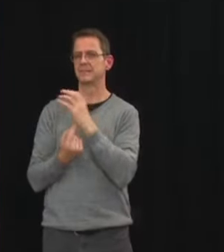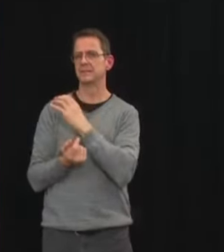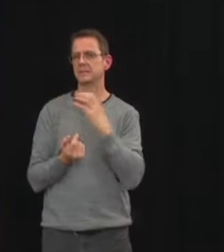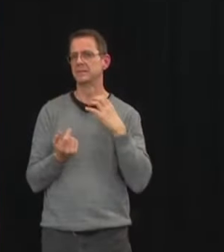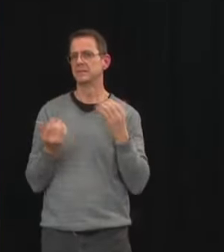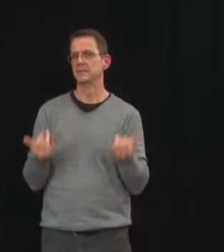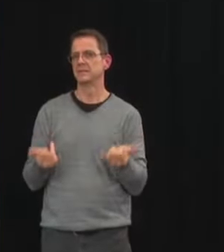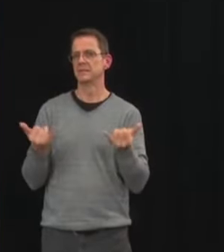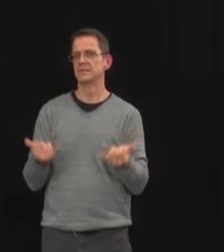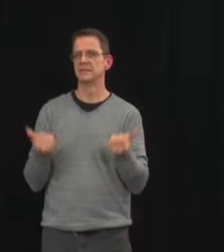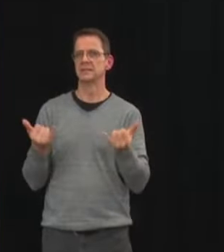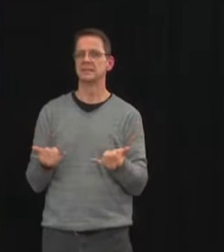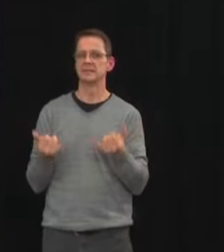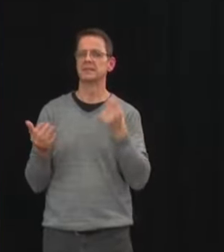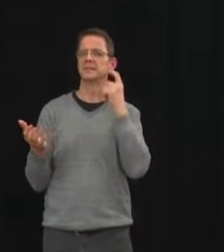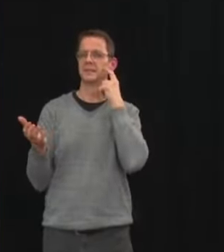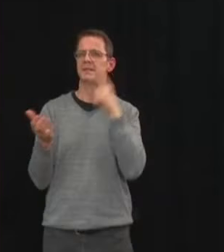the